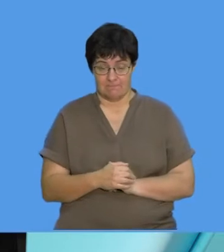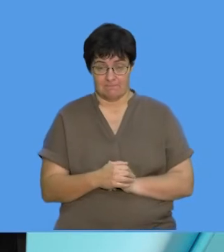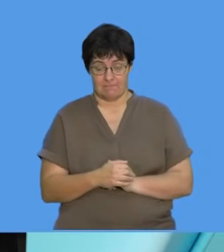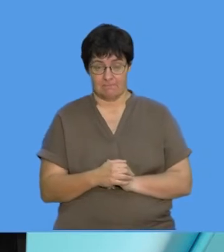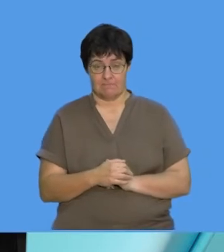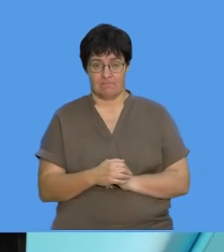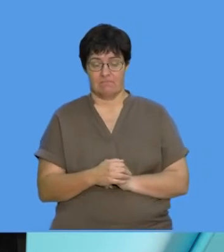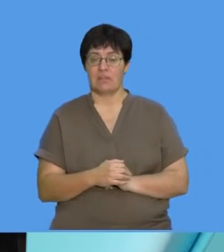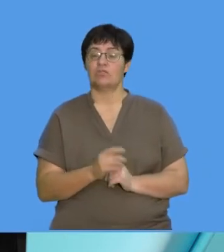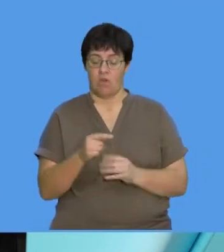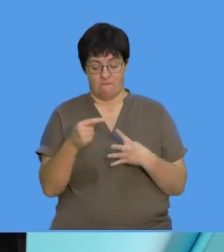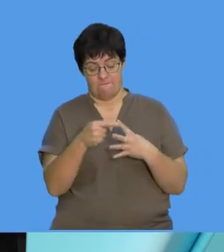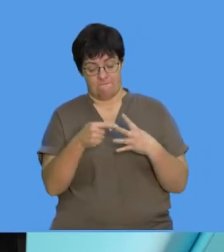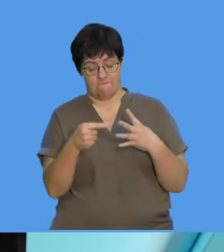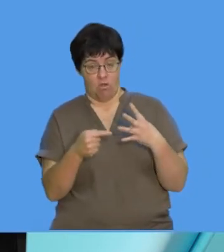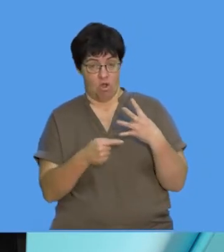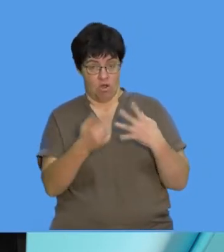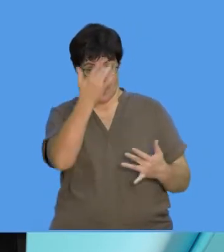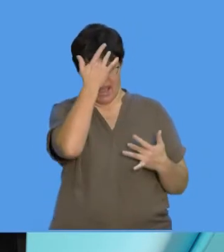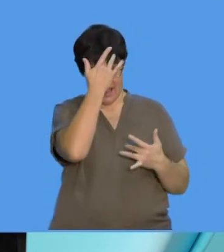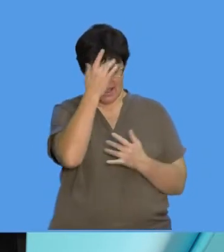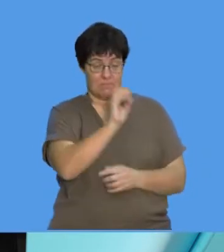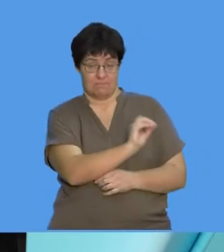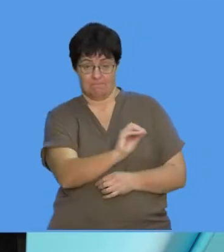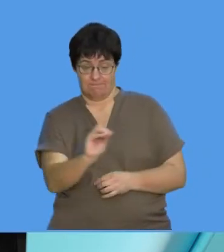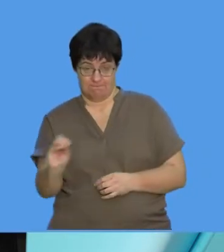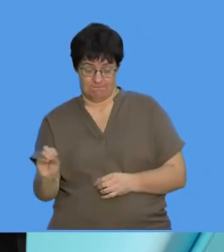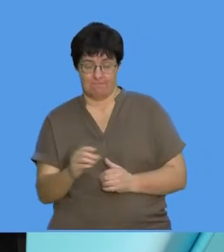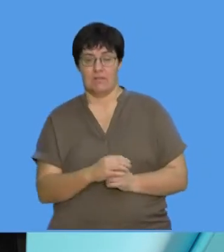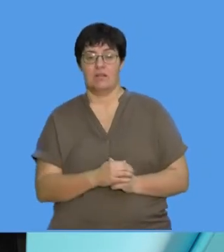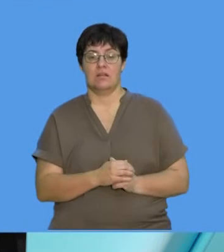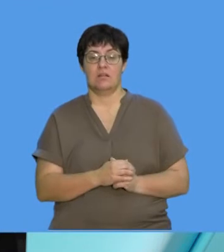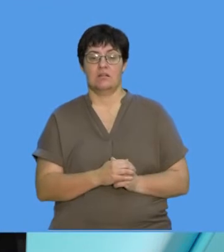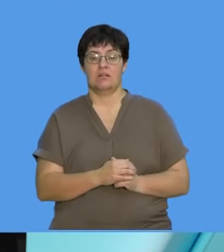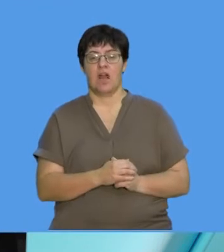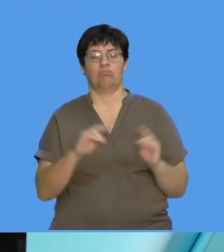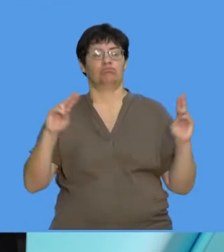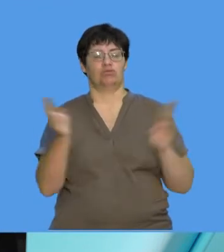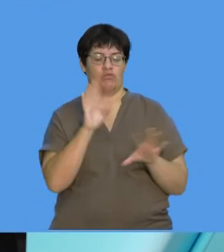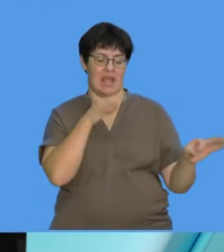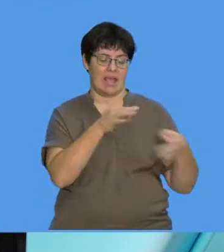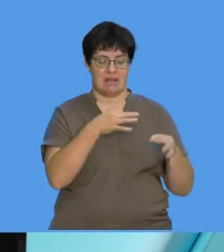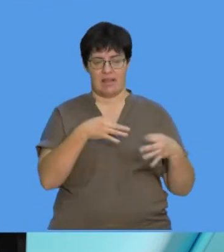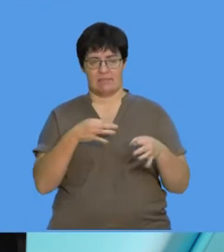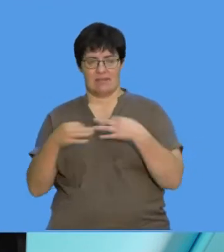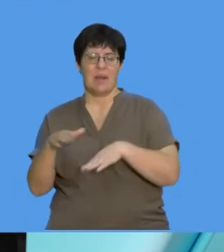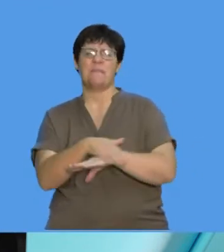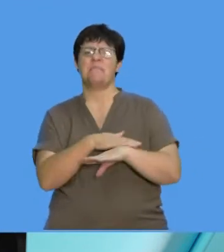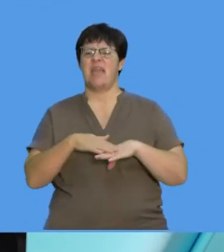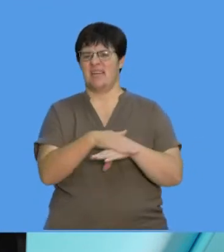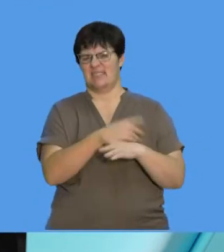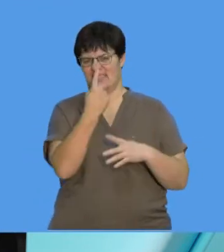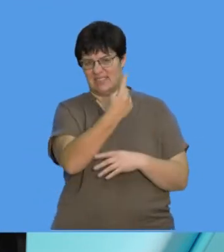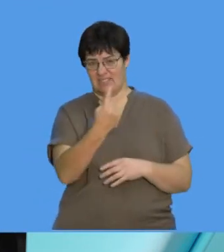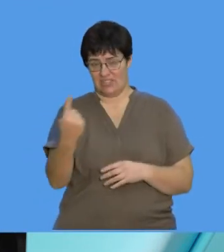to go through the four bacteria diseases. As I said to you, just we're going to go through them briefly, just the basic points of